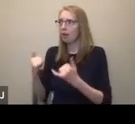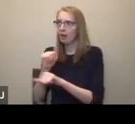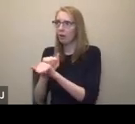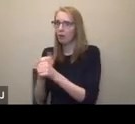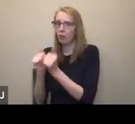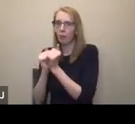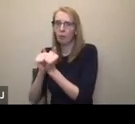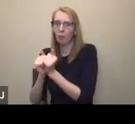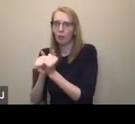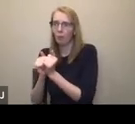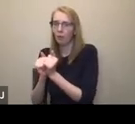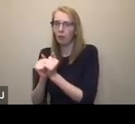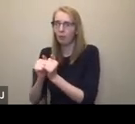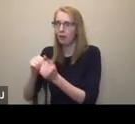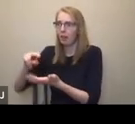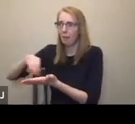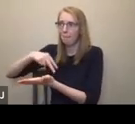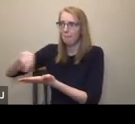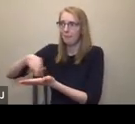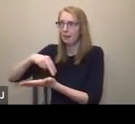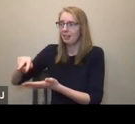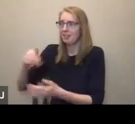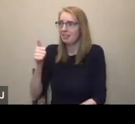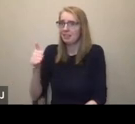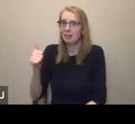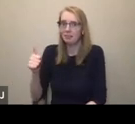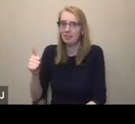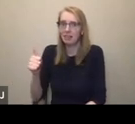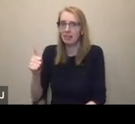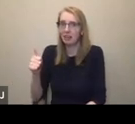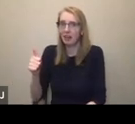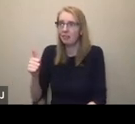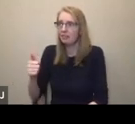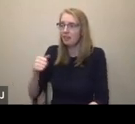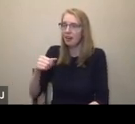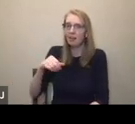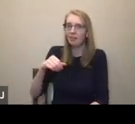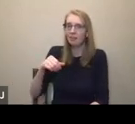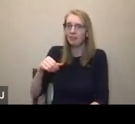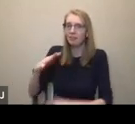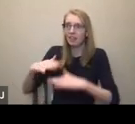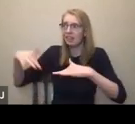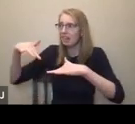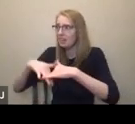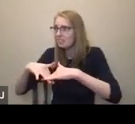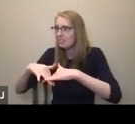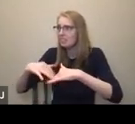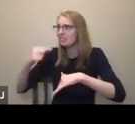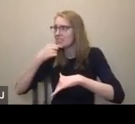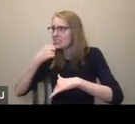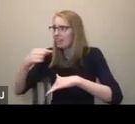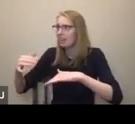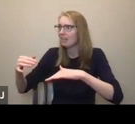uses a power wheelchair, and he weighs about 400 pounds. But we put a tutu on him, but nobody believes he can be a prima ballerina.